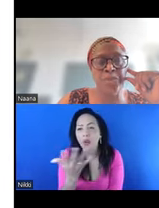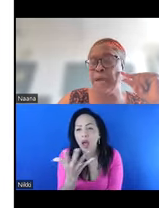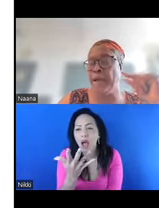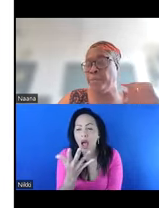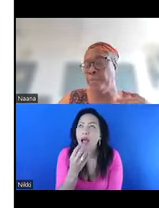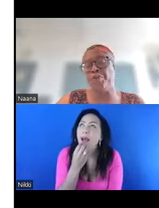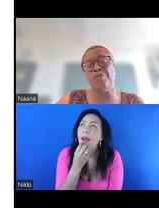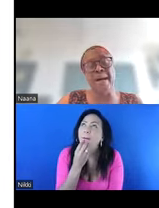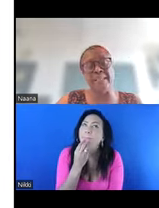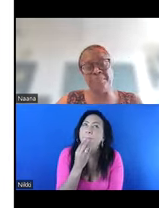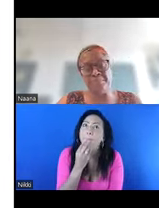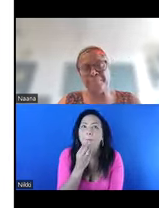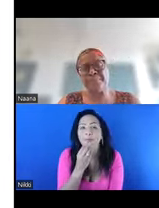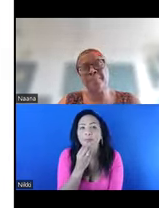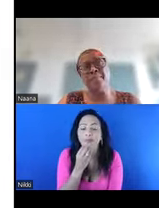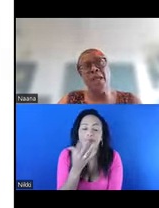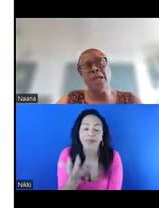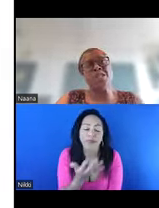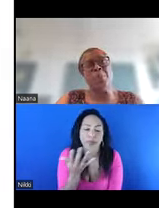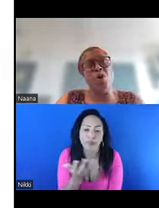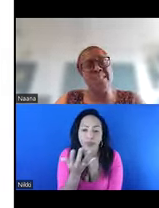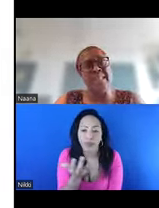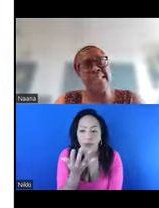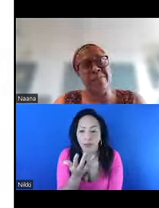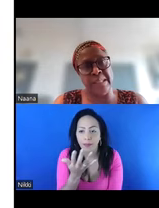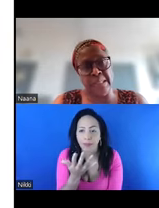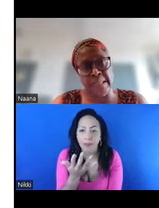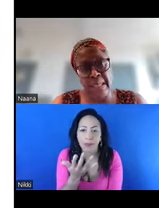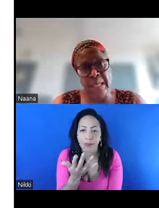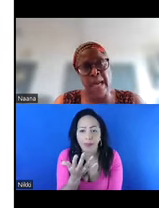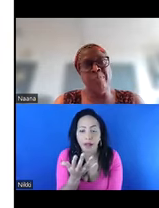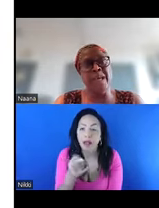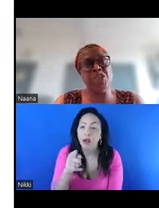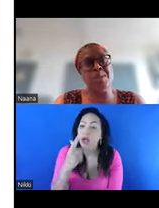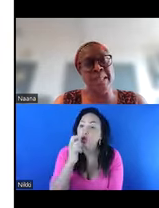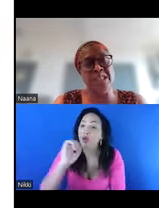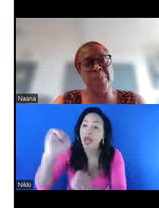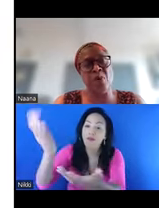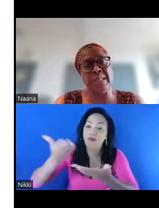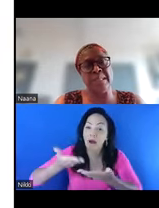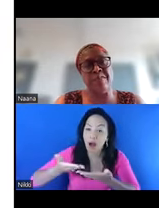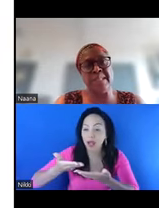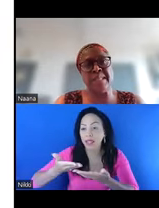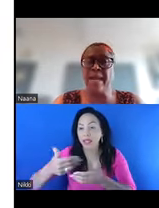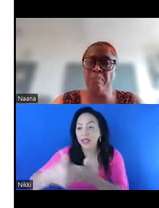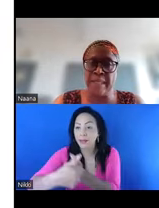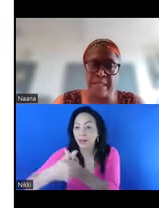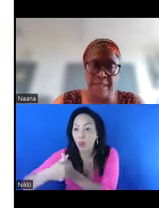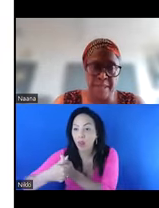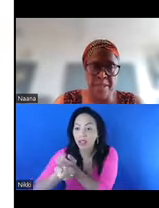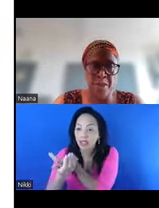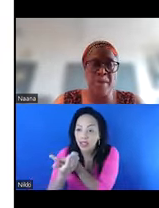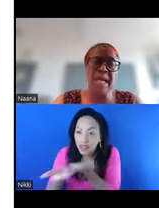to provide support and services and make sure that these supports and services are